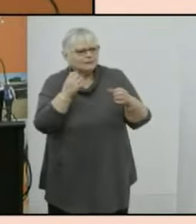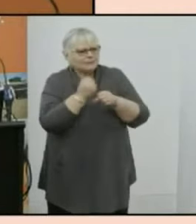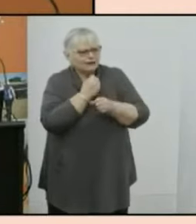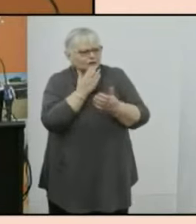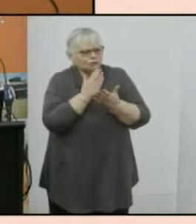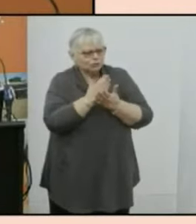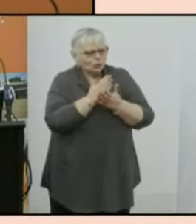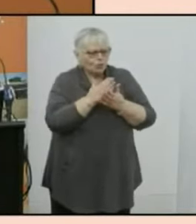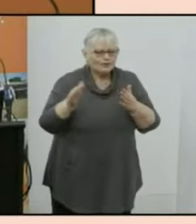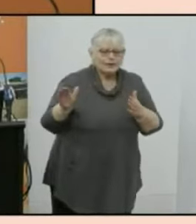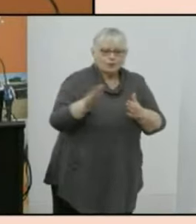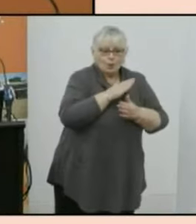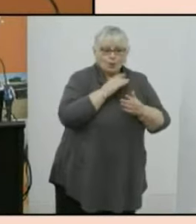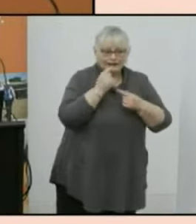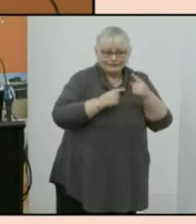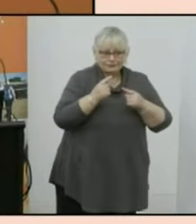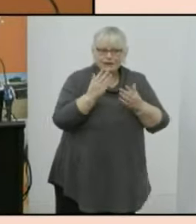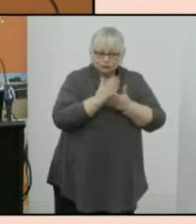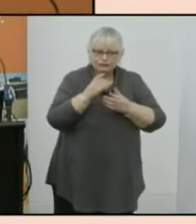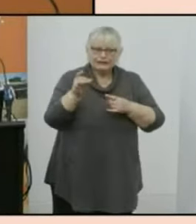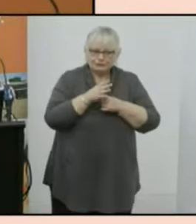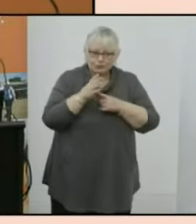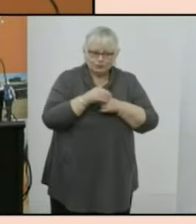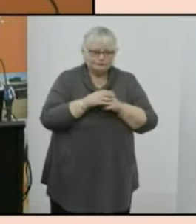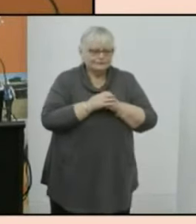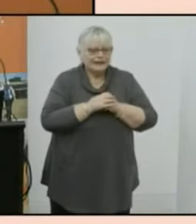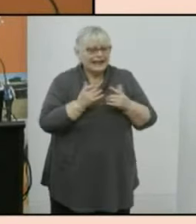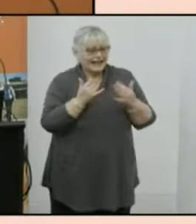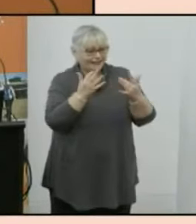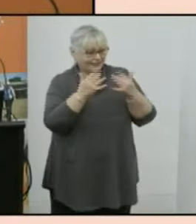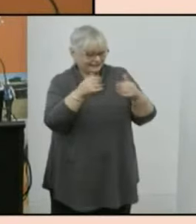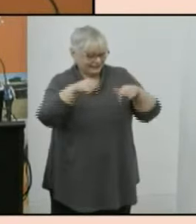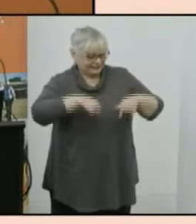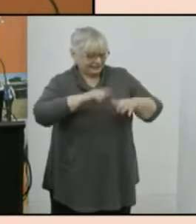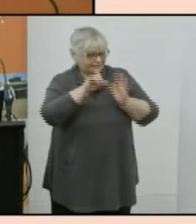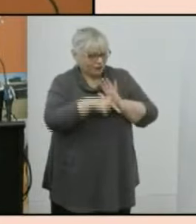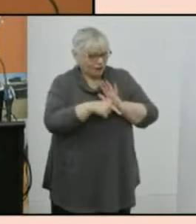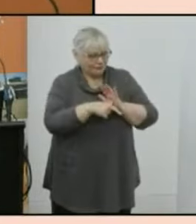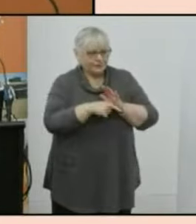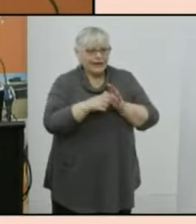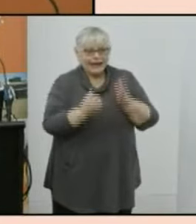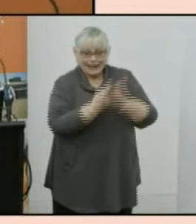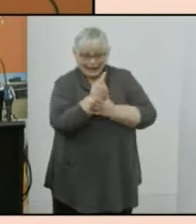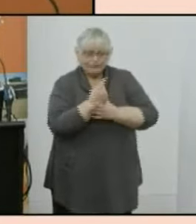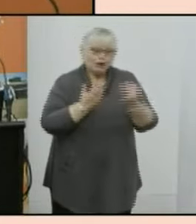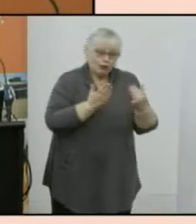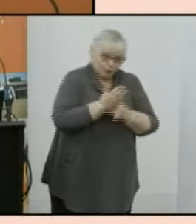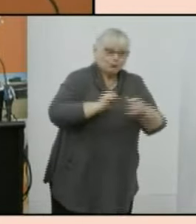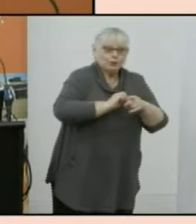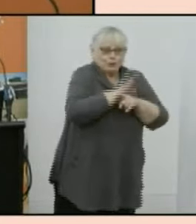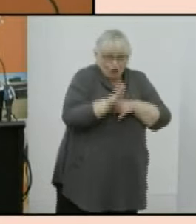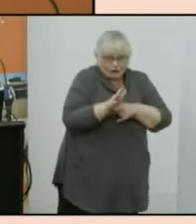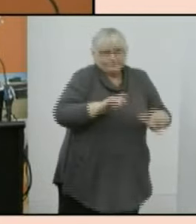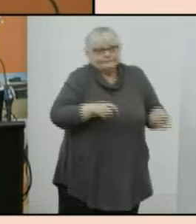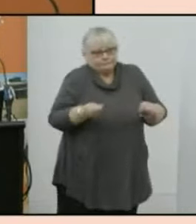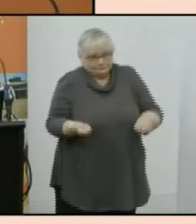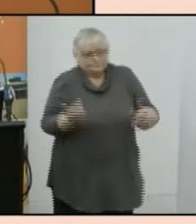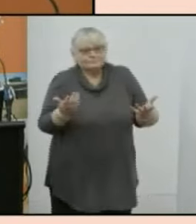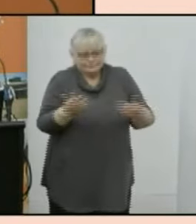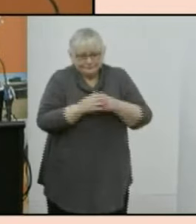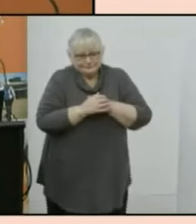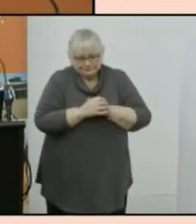the census data overall noting that the census on this occasion was undertaken during the covert 19 pandemic